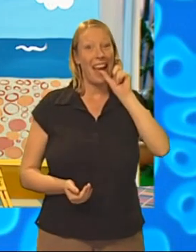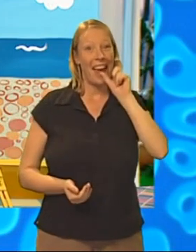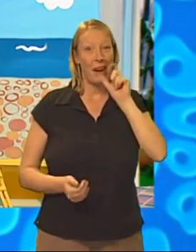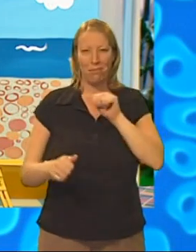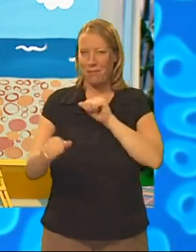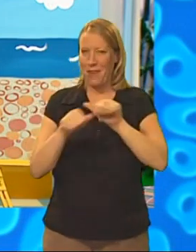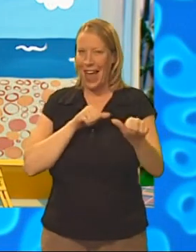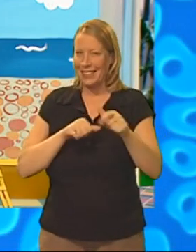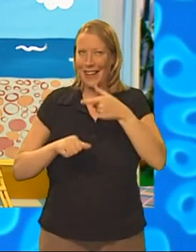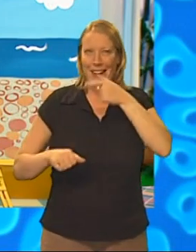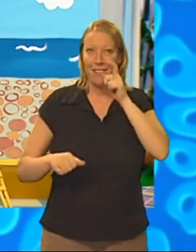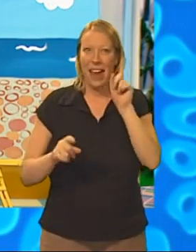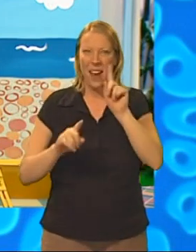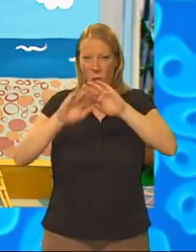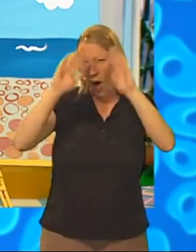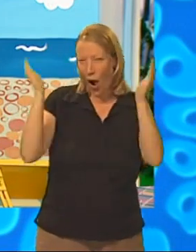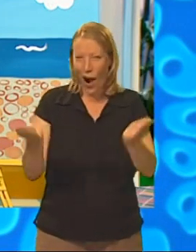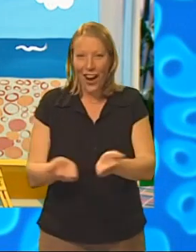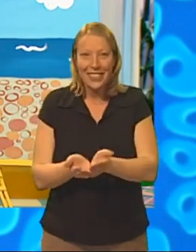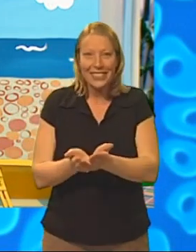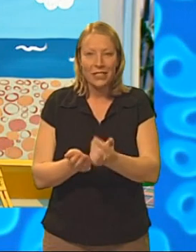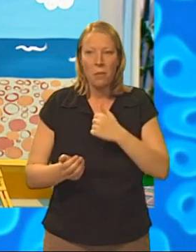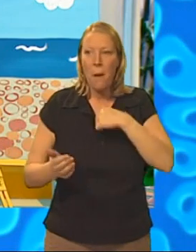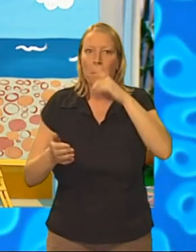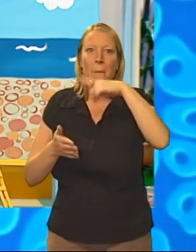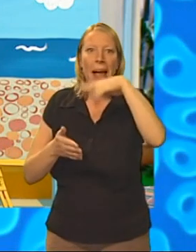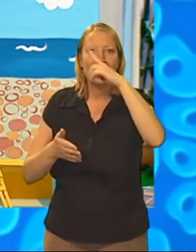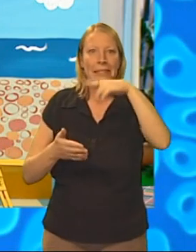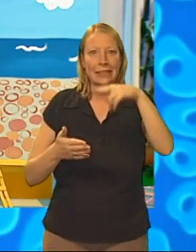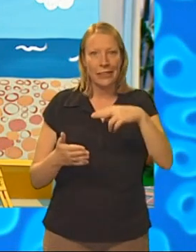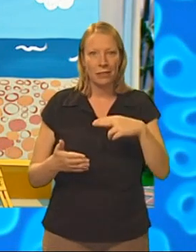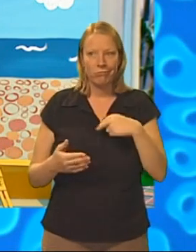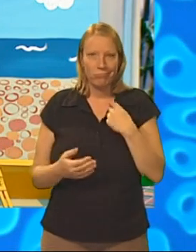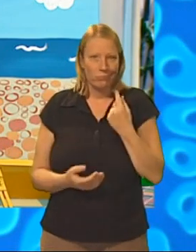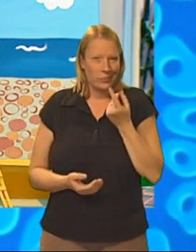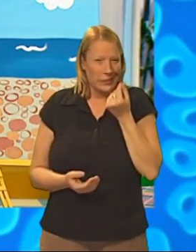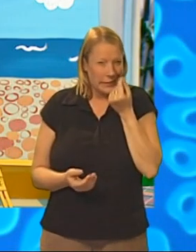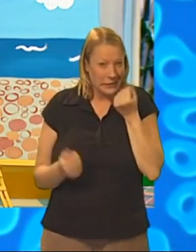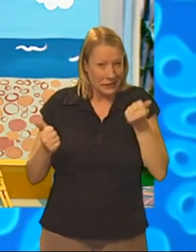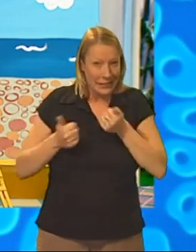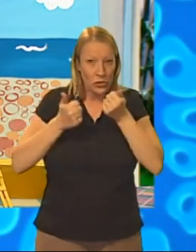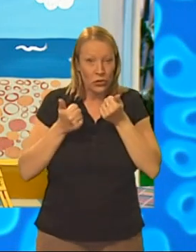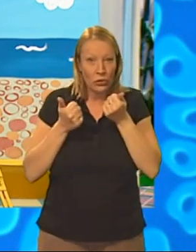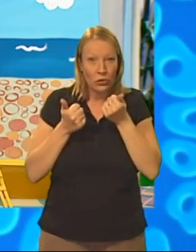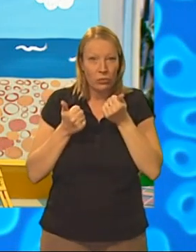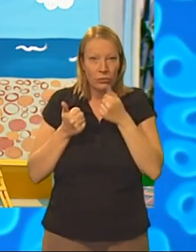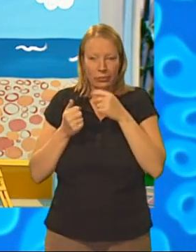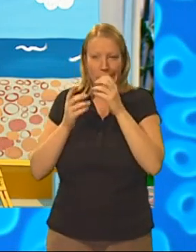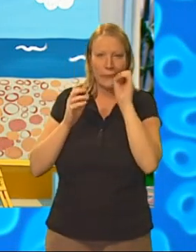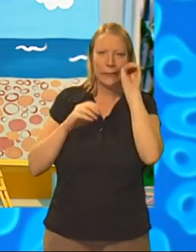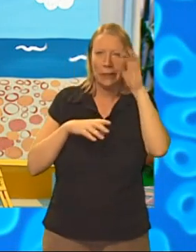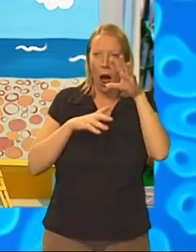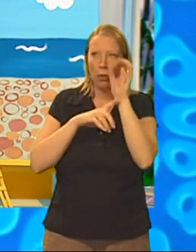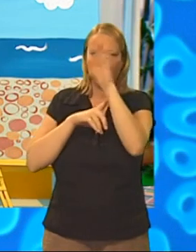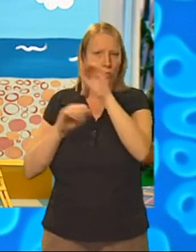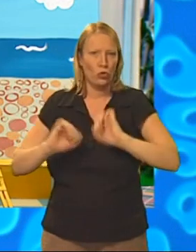The best cafe in the world. I'm doing a painting. Now, I've nearly finished. I've just got to pop the sun up there.